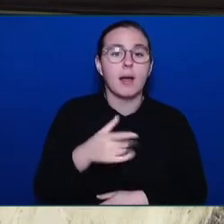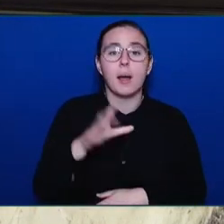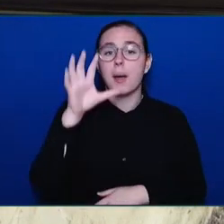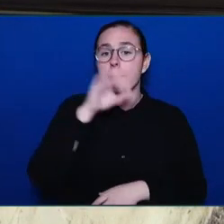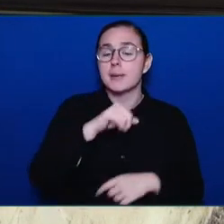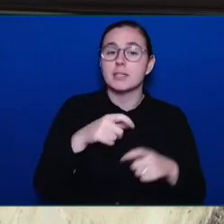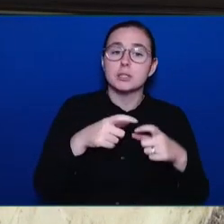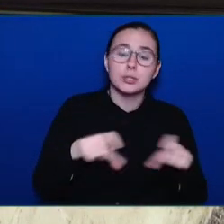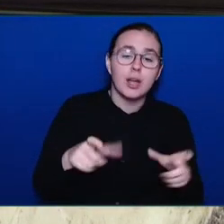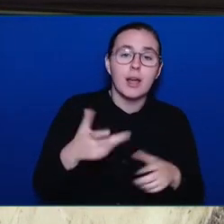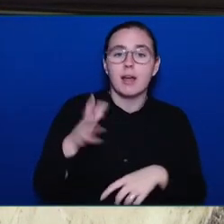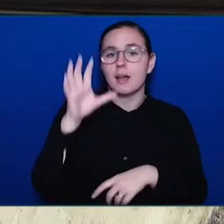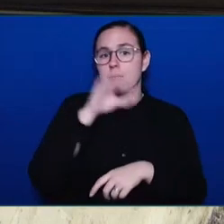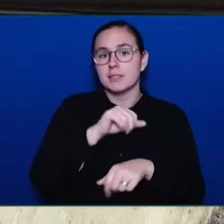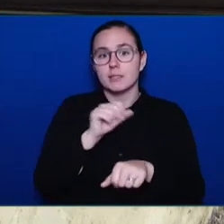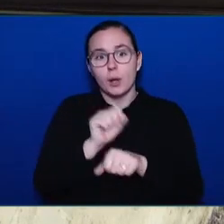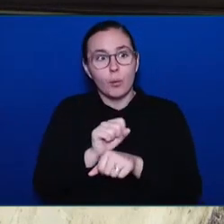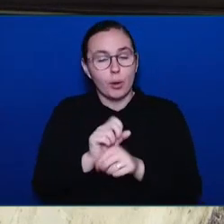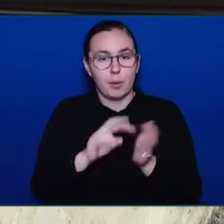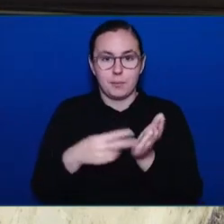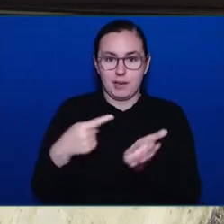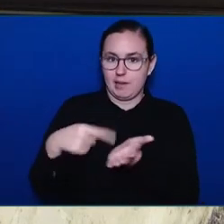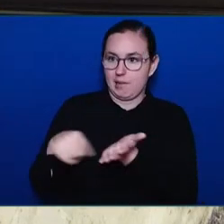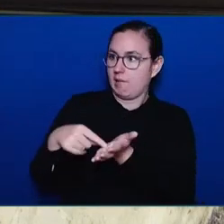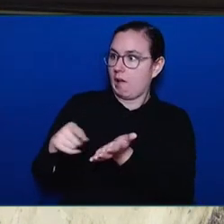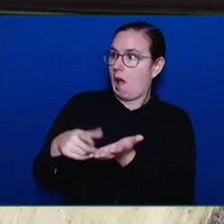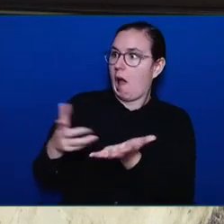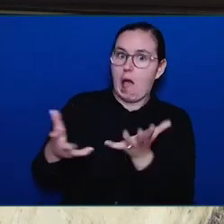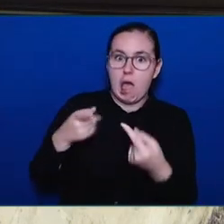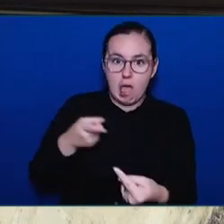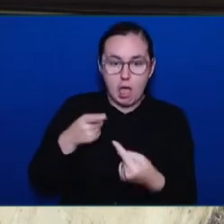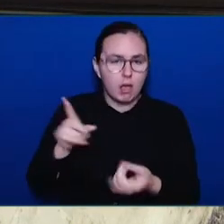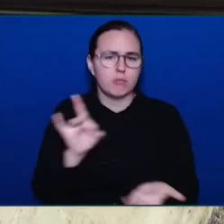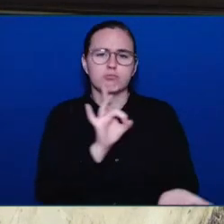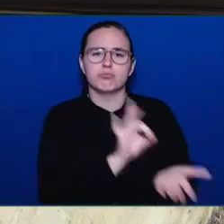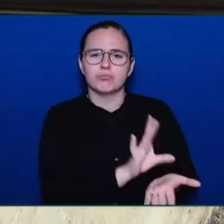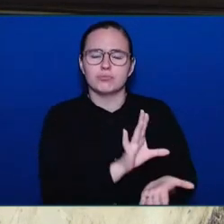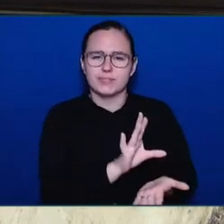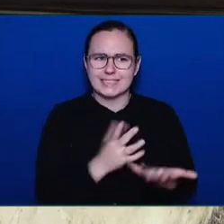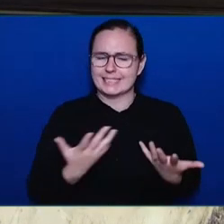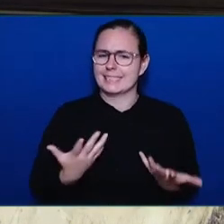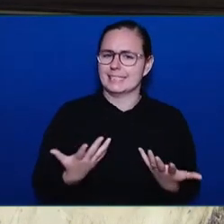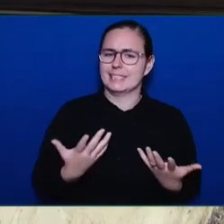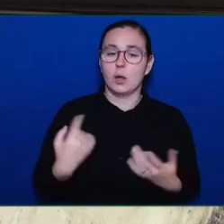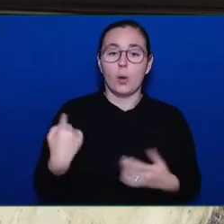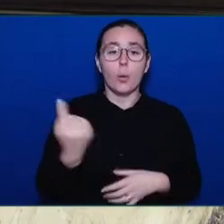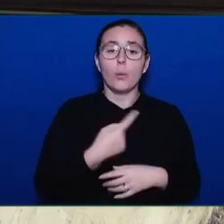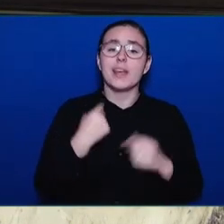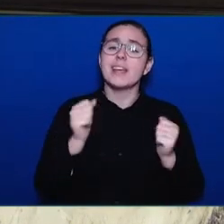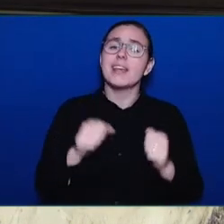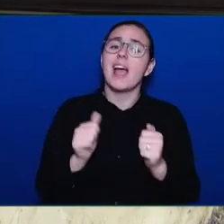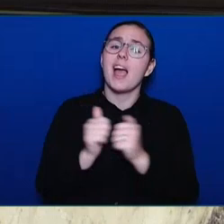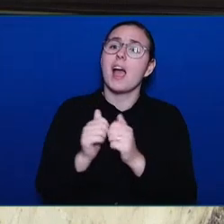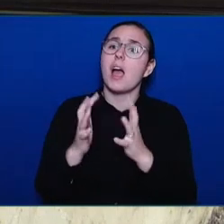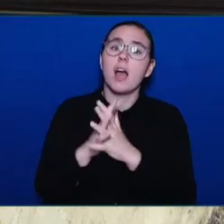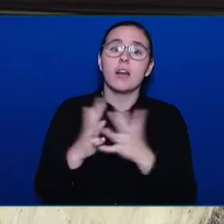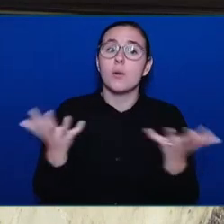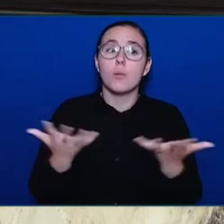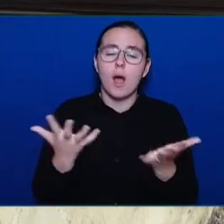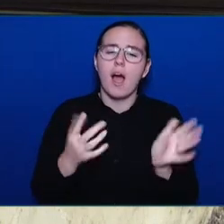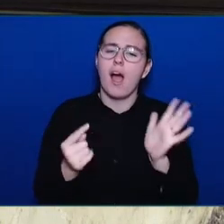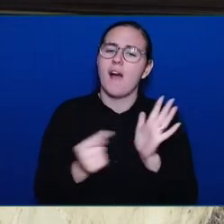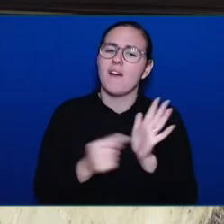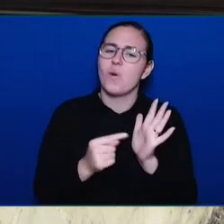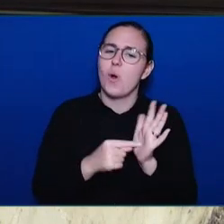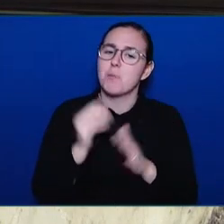while we can build more affordable housing and supportive housing to help people who become homeless, I often think it's just as important that we